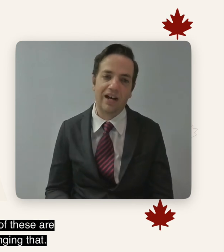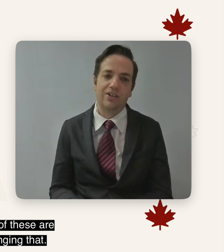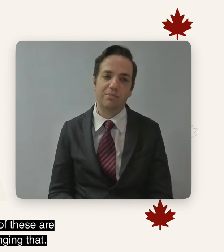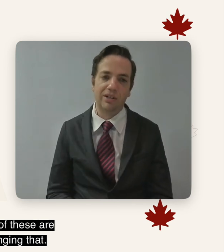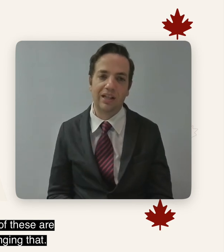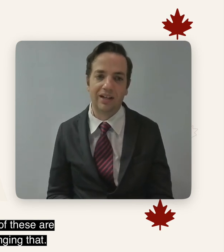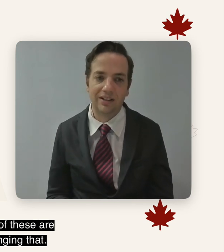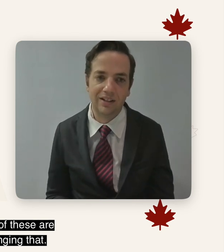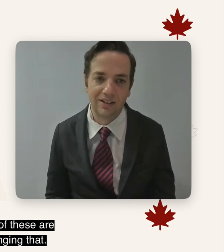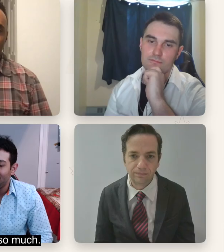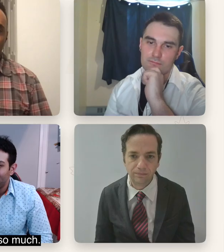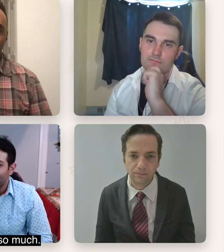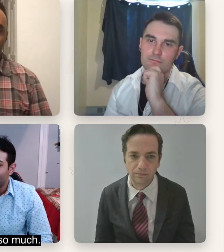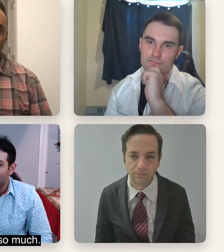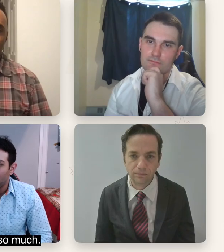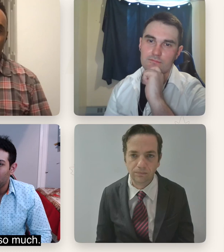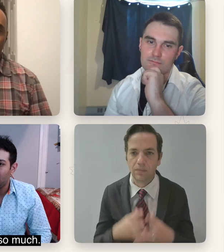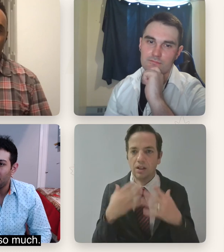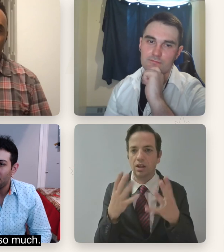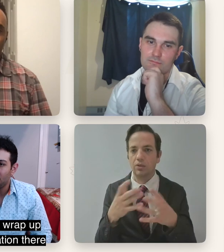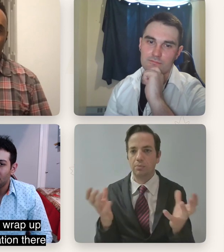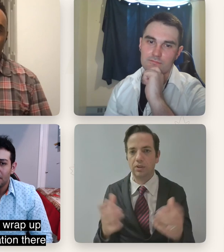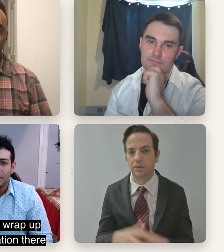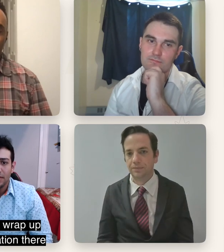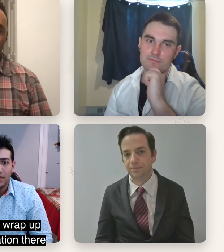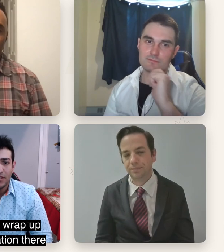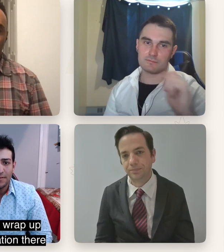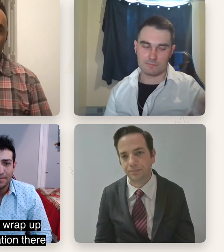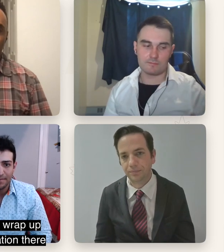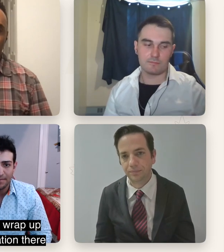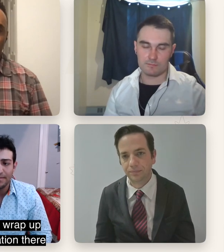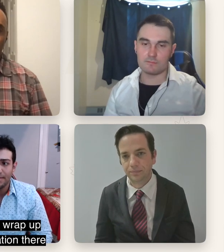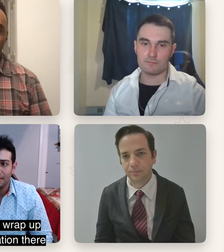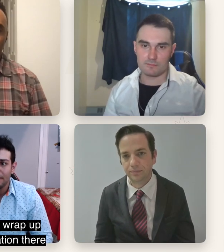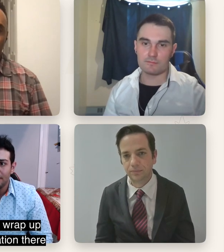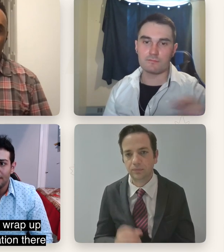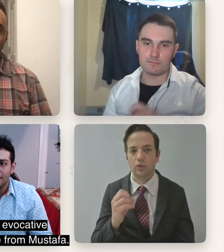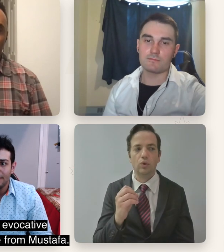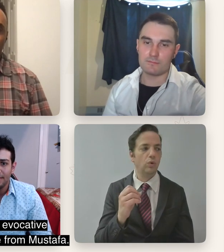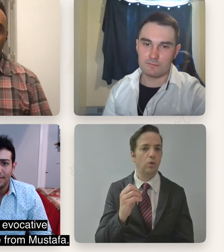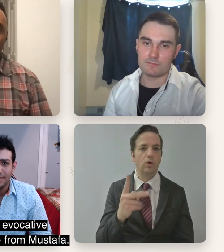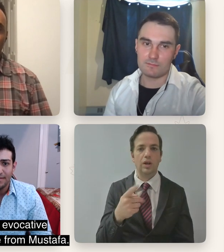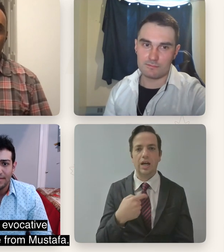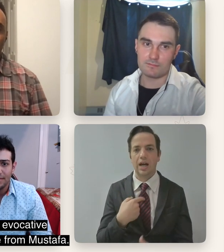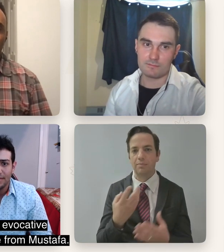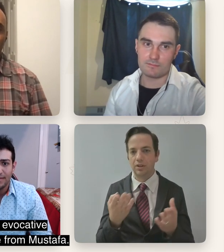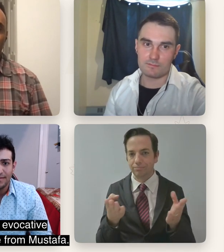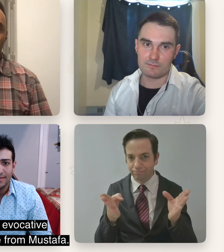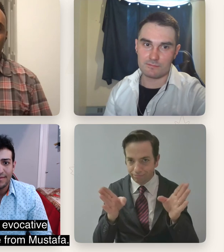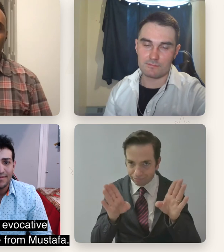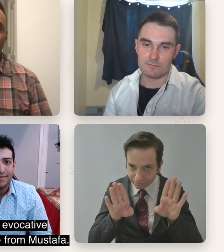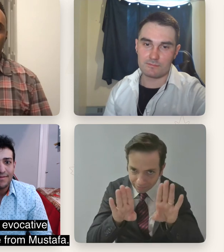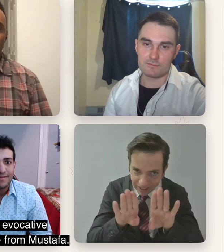all of these are factors in bringing that. Thank you so much. Um, I'm going to wrap up our conversation there on that really evocative and